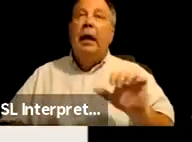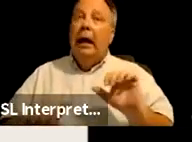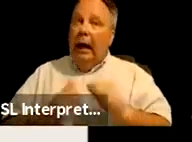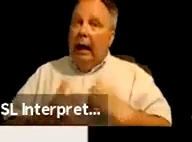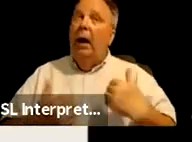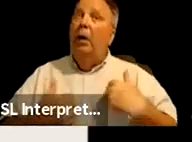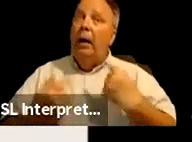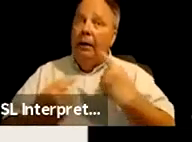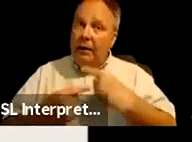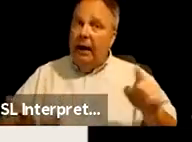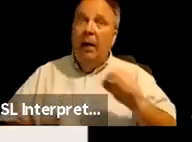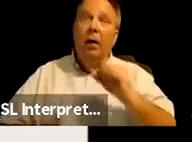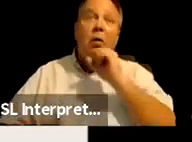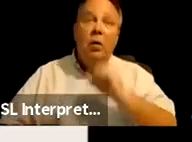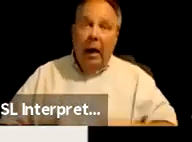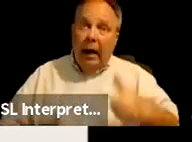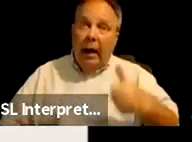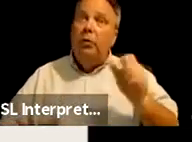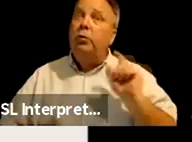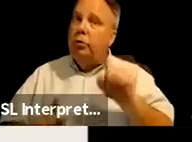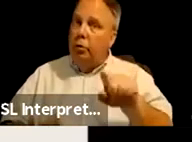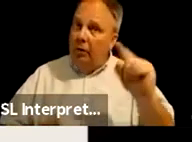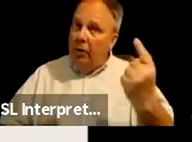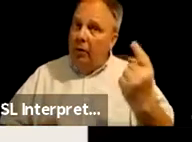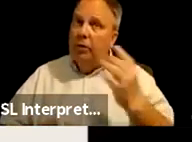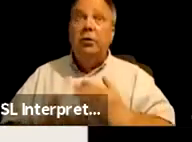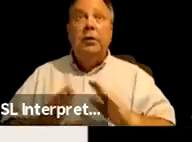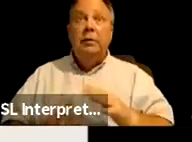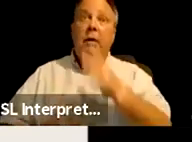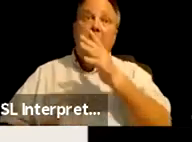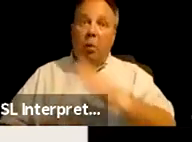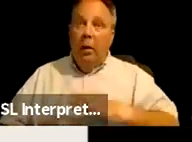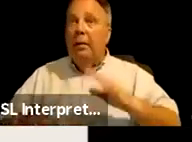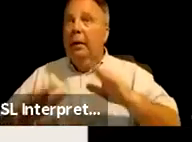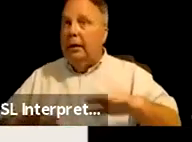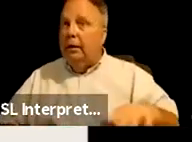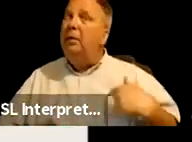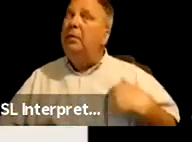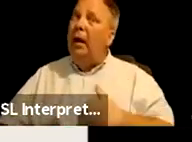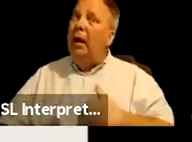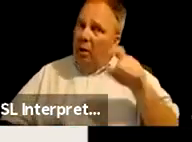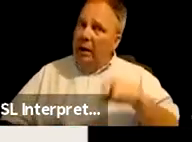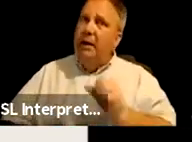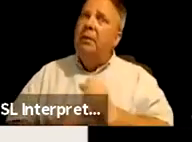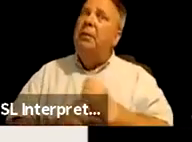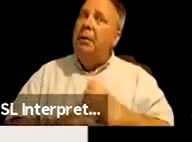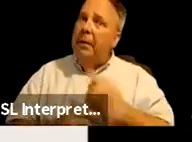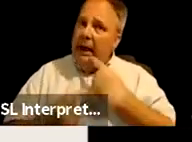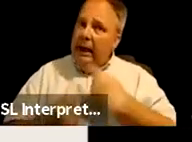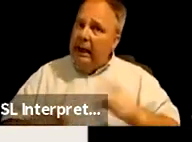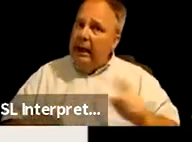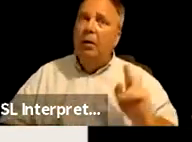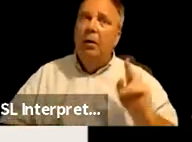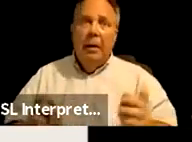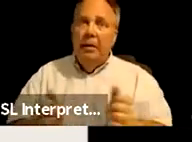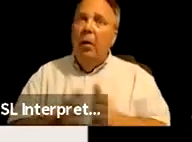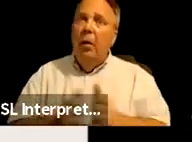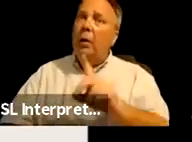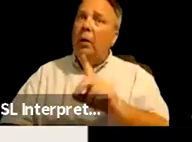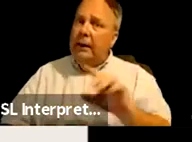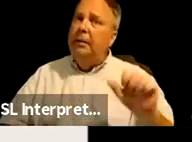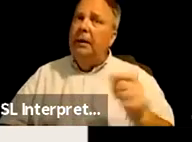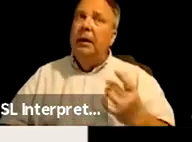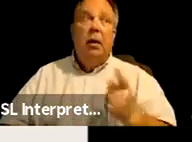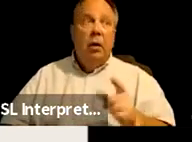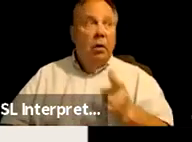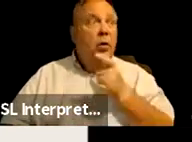announcements that our elders go first or in some communities, women and children. We need to be making announcements that people with disabilities or